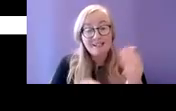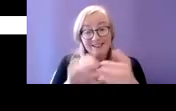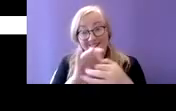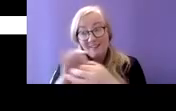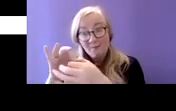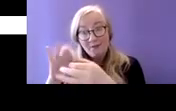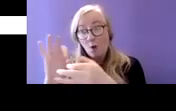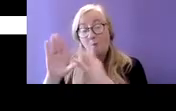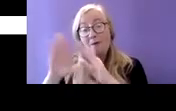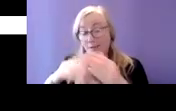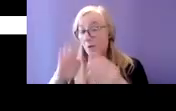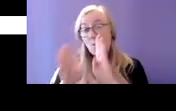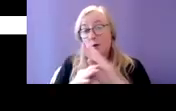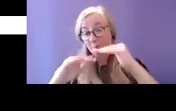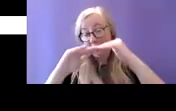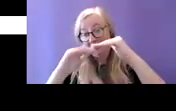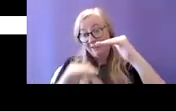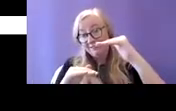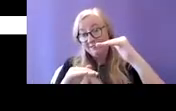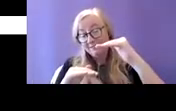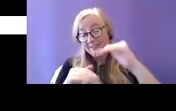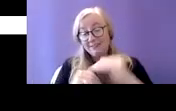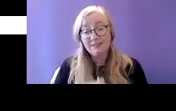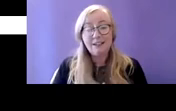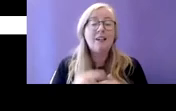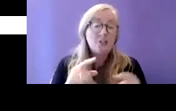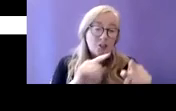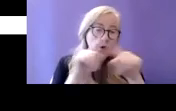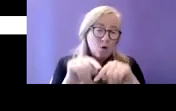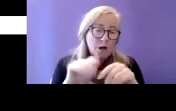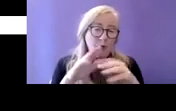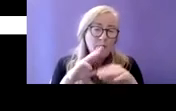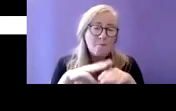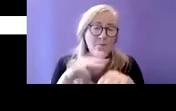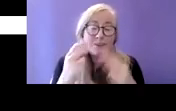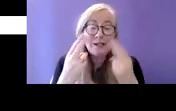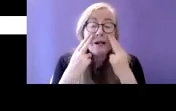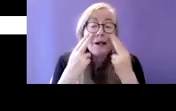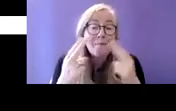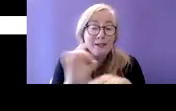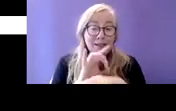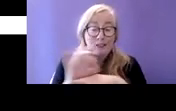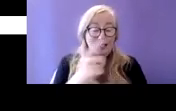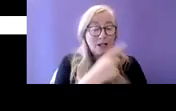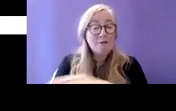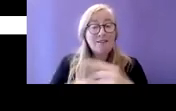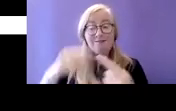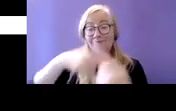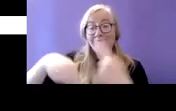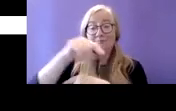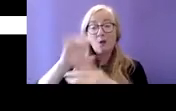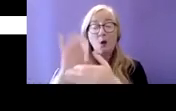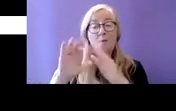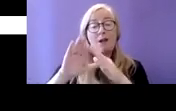and finally the most common type of disability among the homeless population was a psychological or emotional